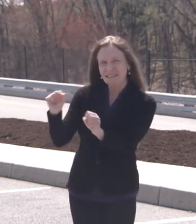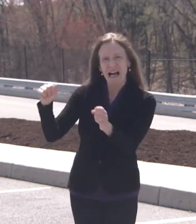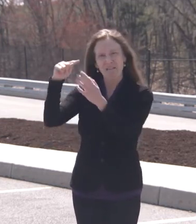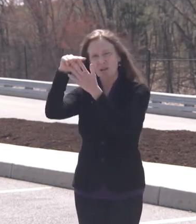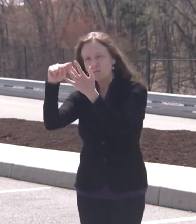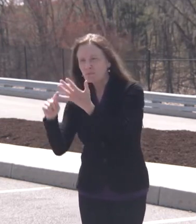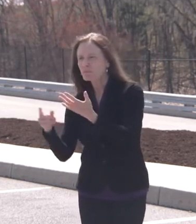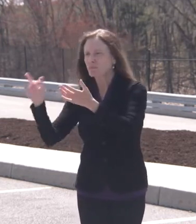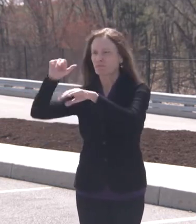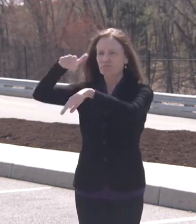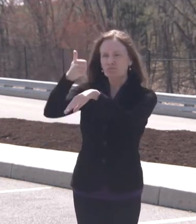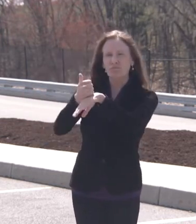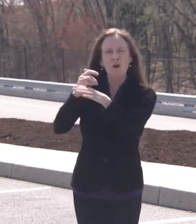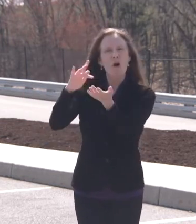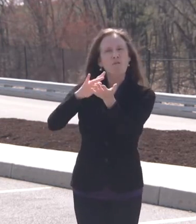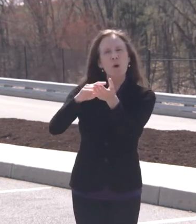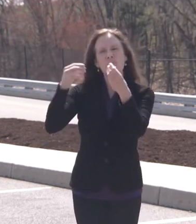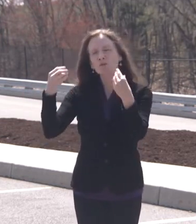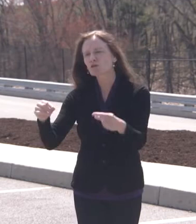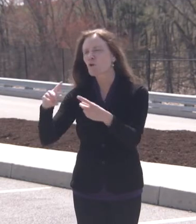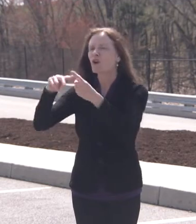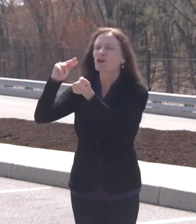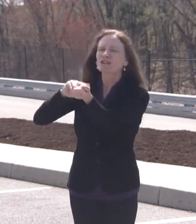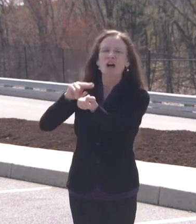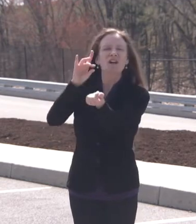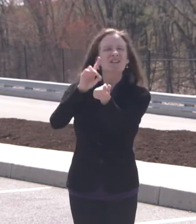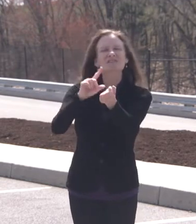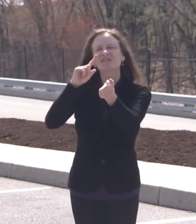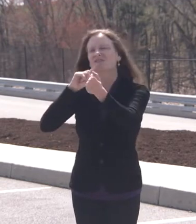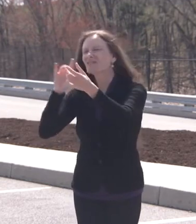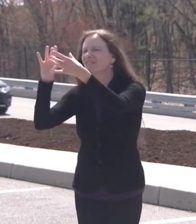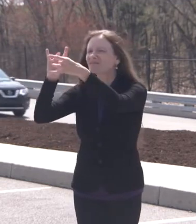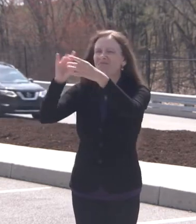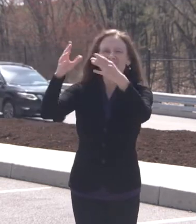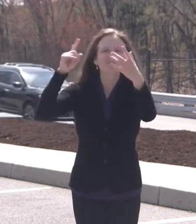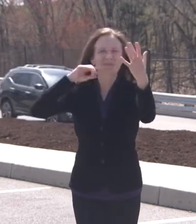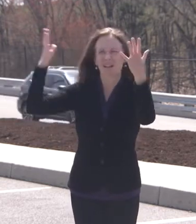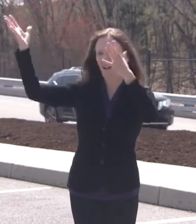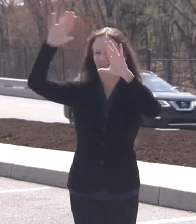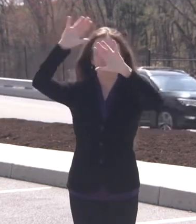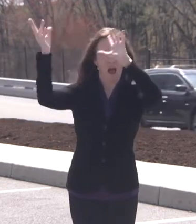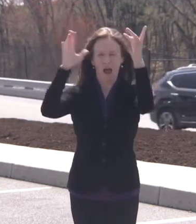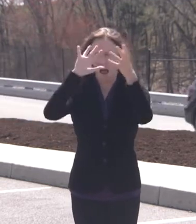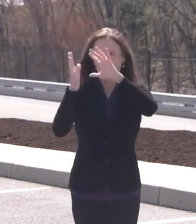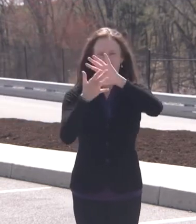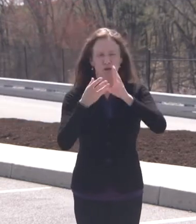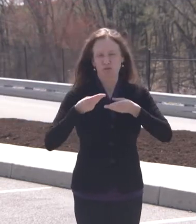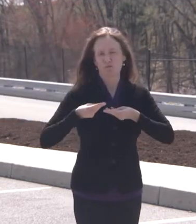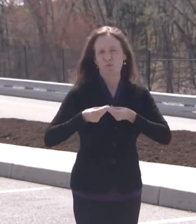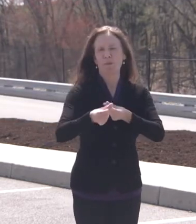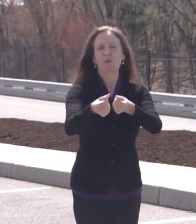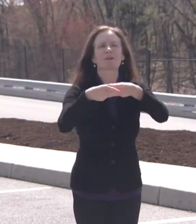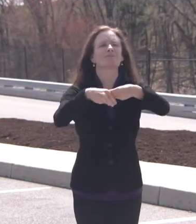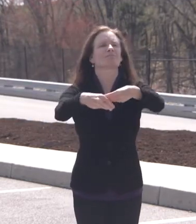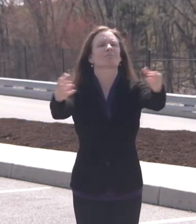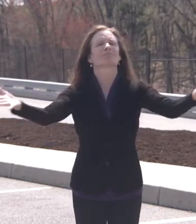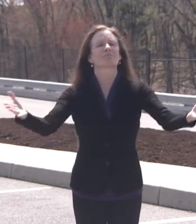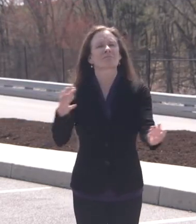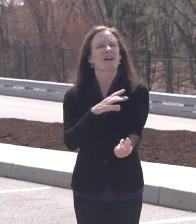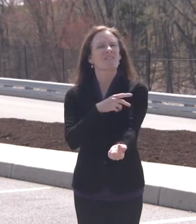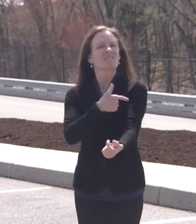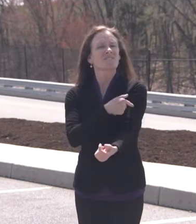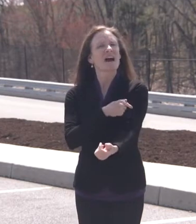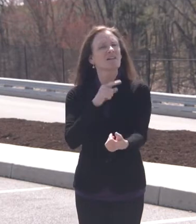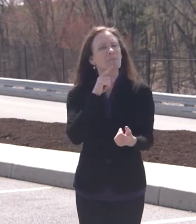workers who work so hard to schedule appointments and administer vaccines as quickly as possible. But most of all, thank you to the grocery workers